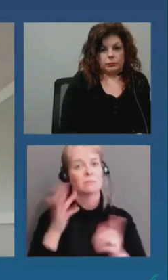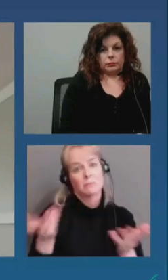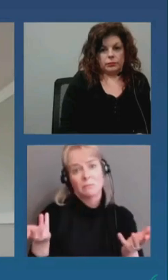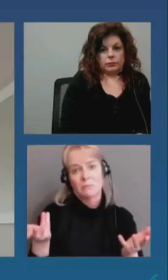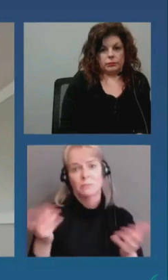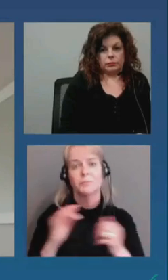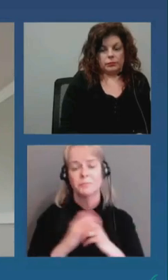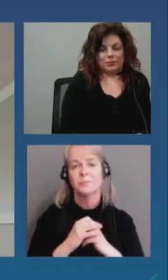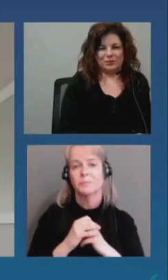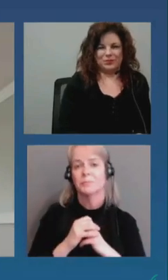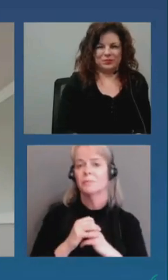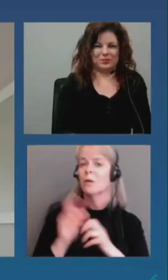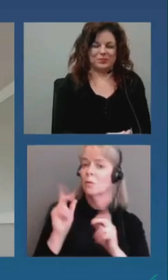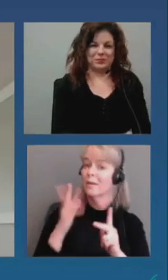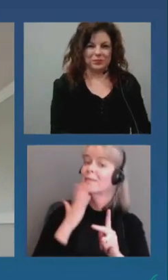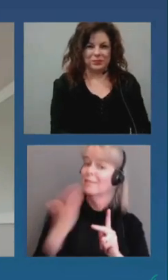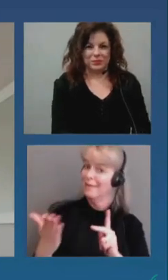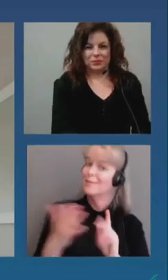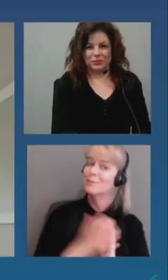Okay. Thank you very much.